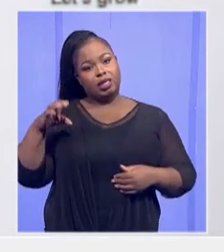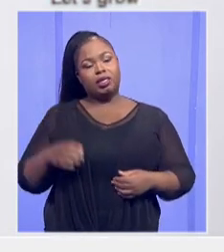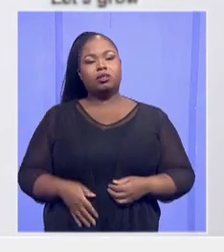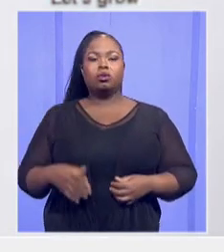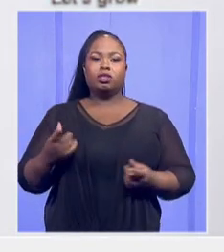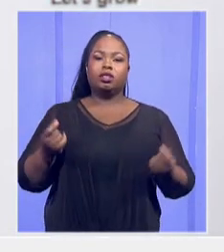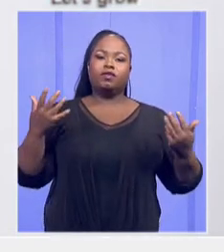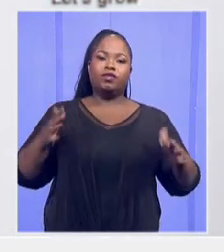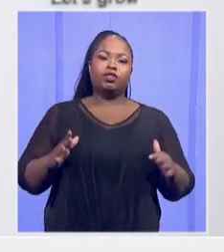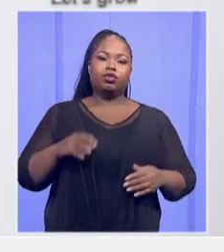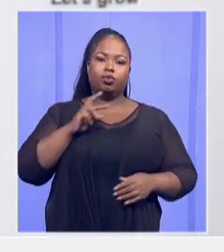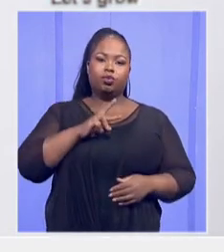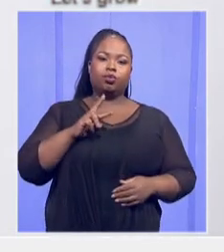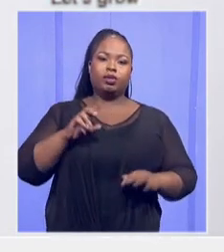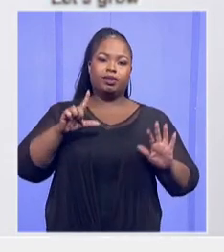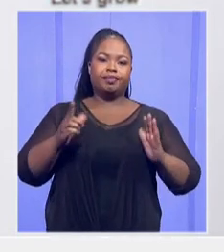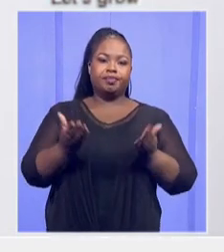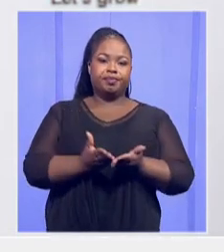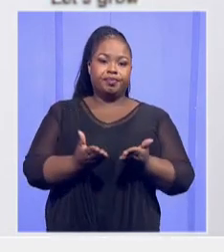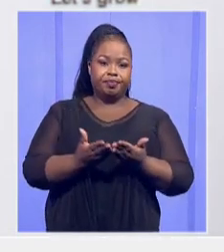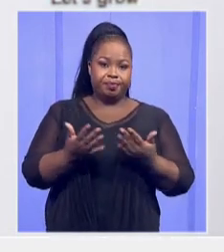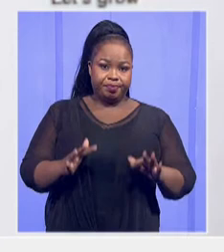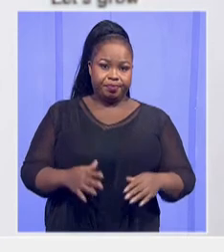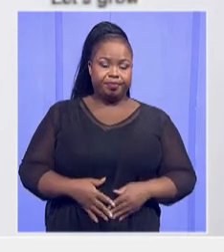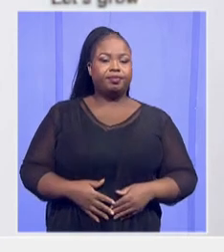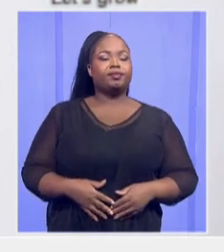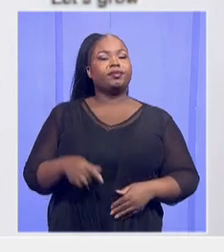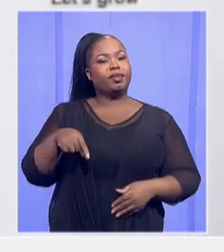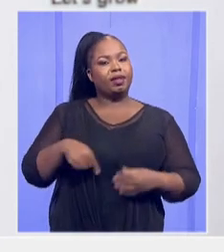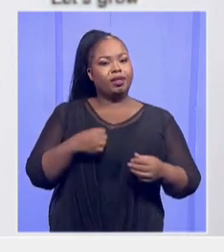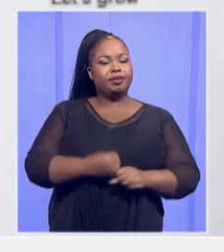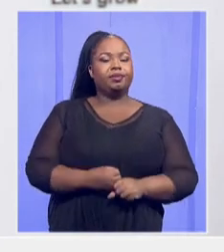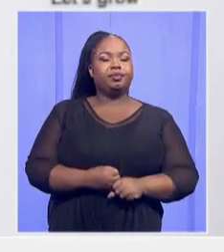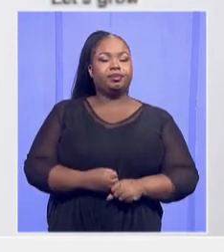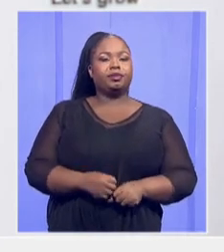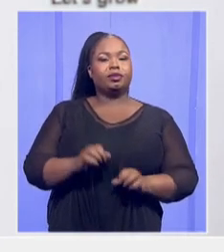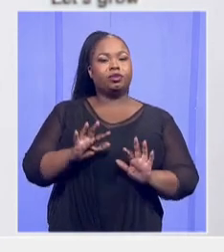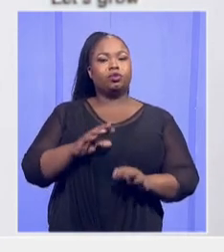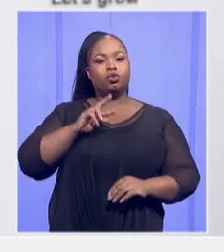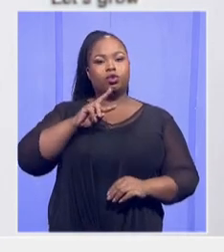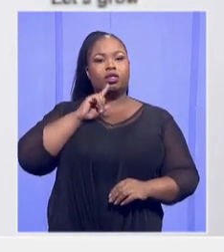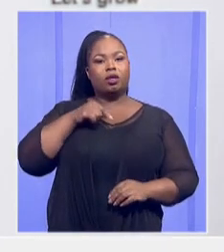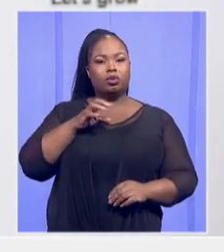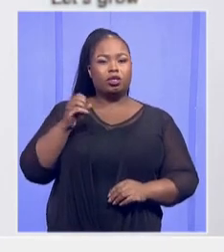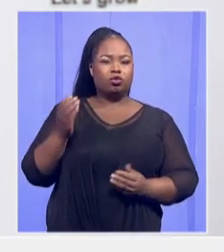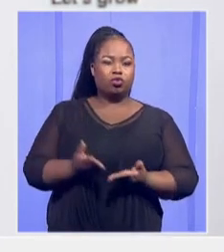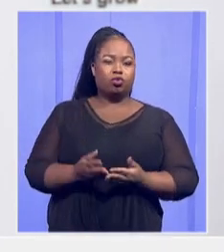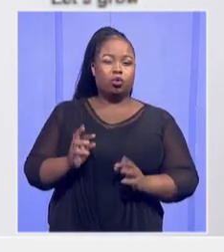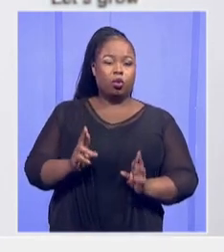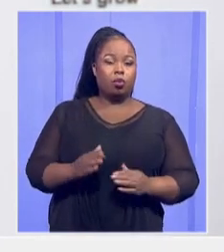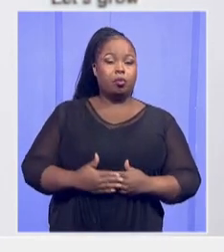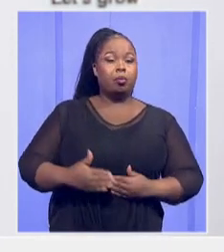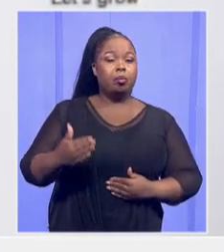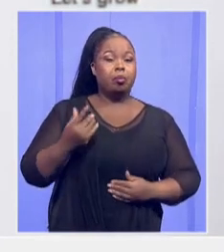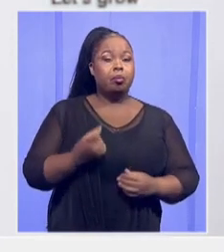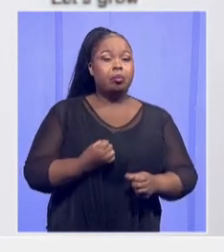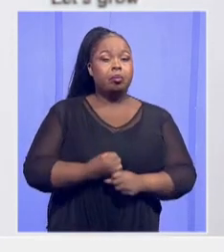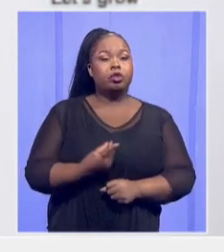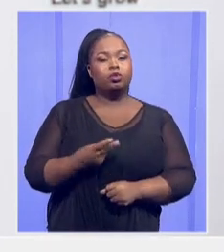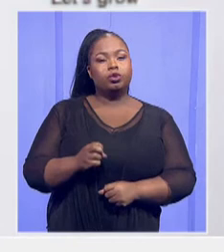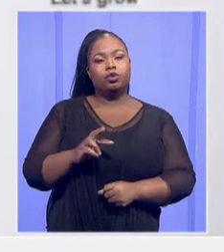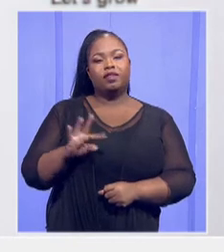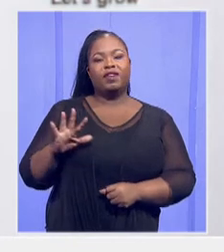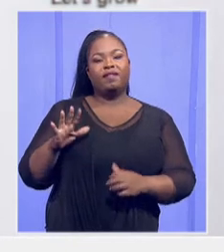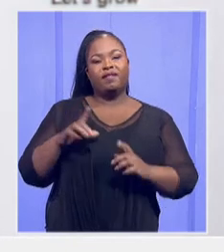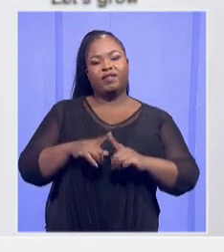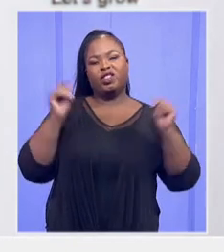227 schools. This year we'll pilot it in 1,000 schools. And we hope that by 2025 there will be a complete